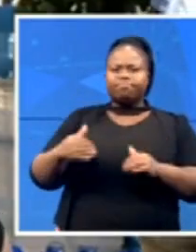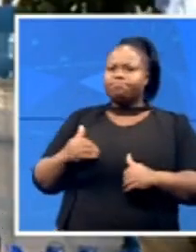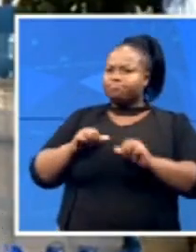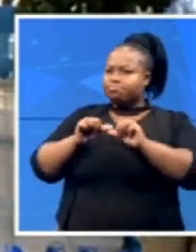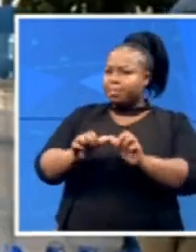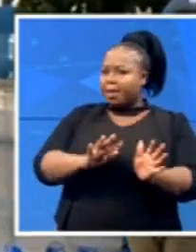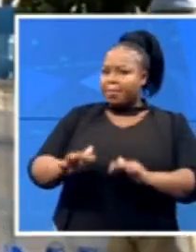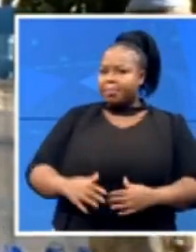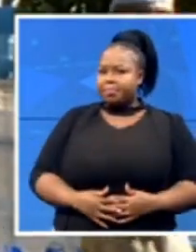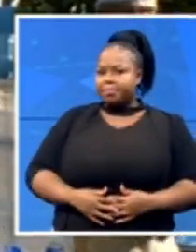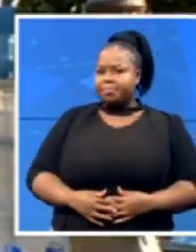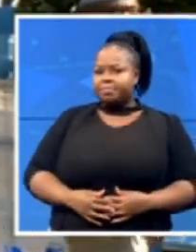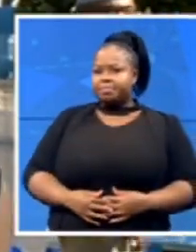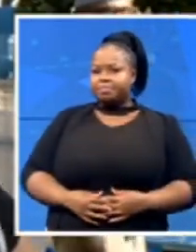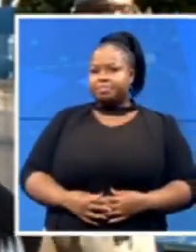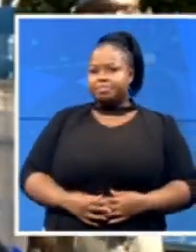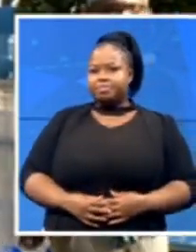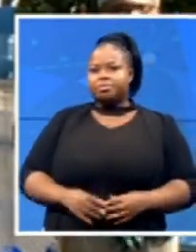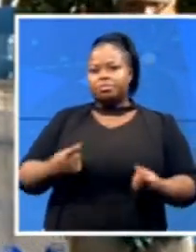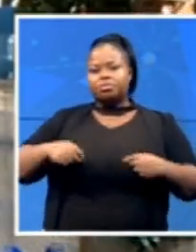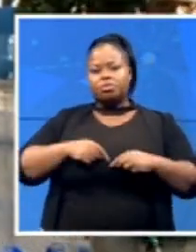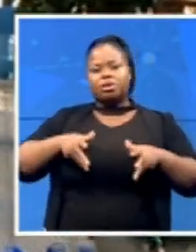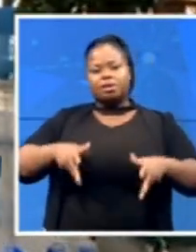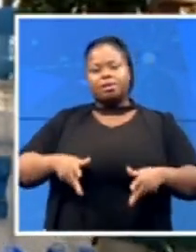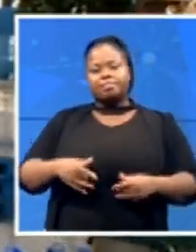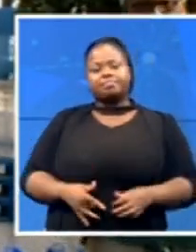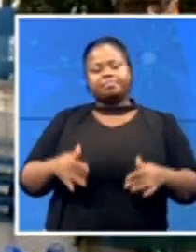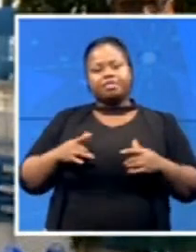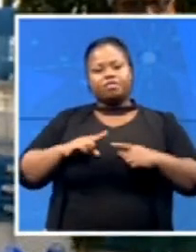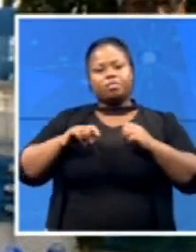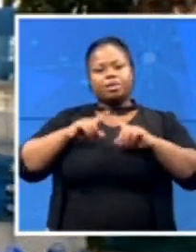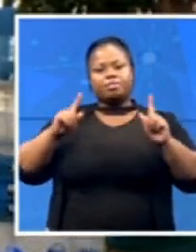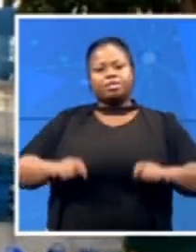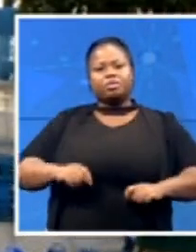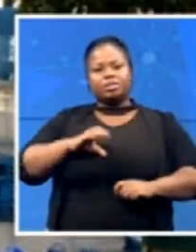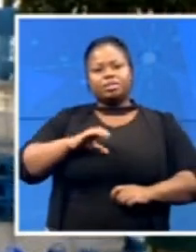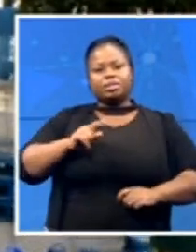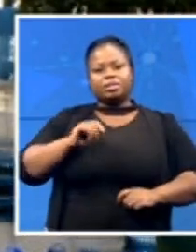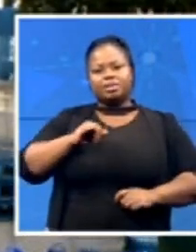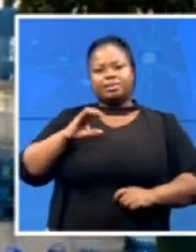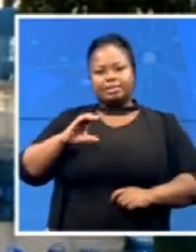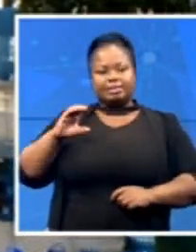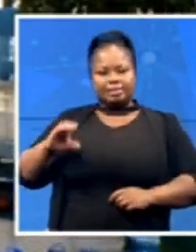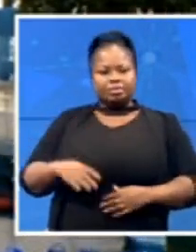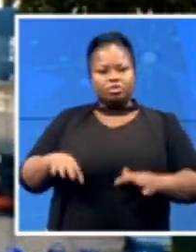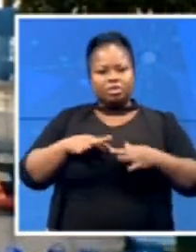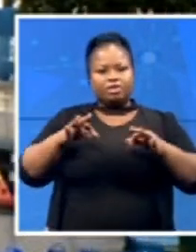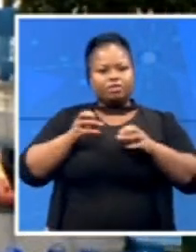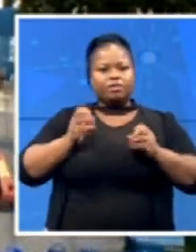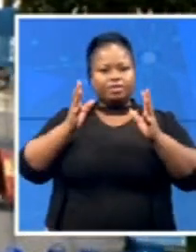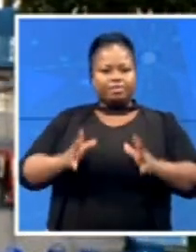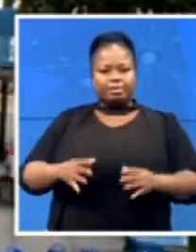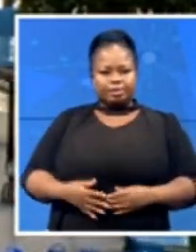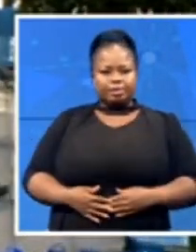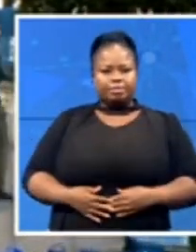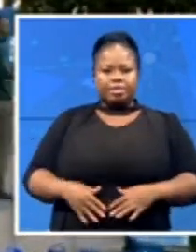We're coming to you from the heart of Cape Town at the CTICC where Gift of the Givers has set up a space where